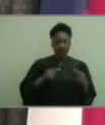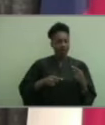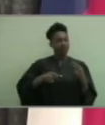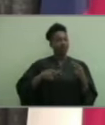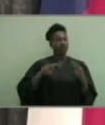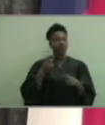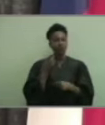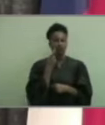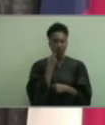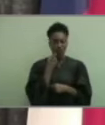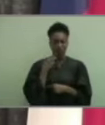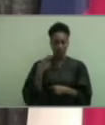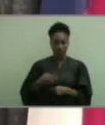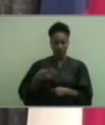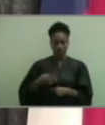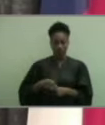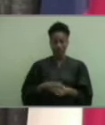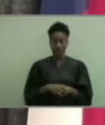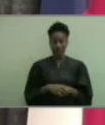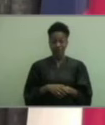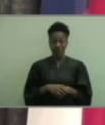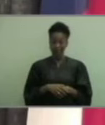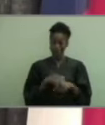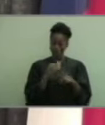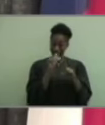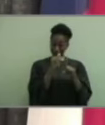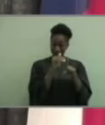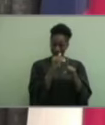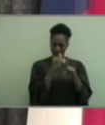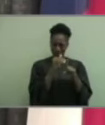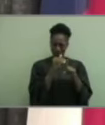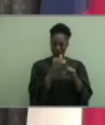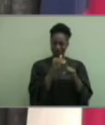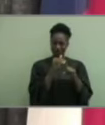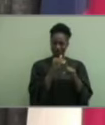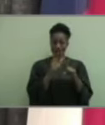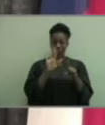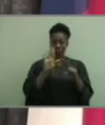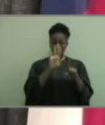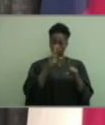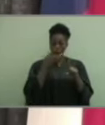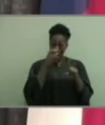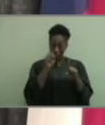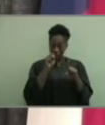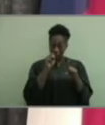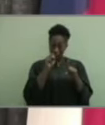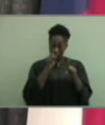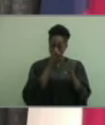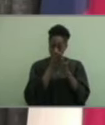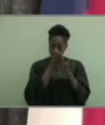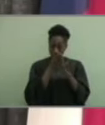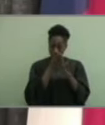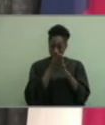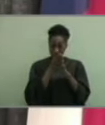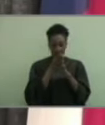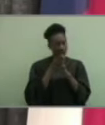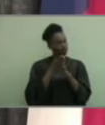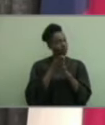Let me remind you of how historical your high school career has been.